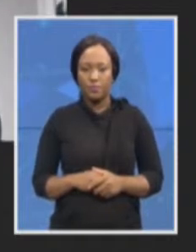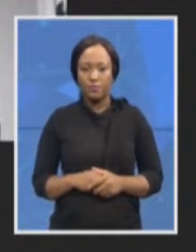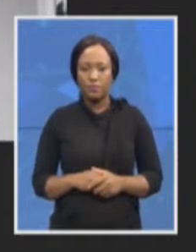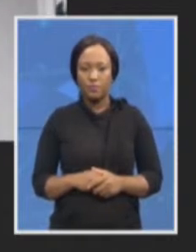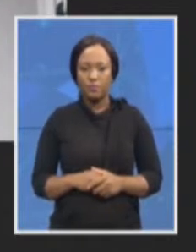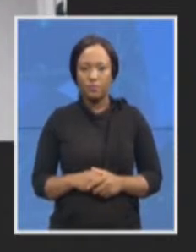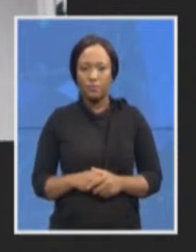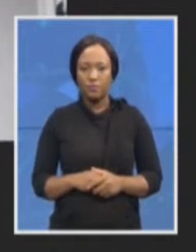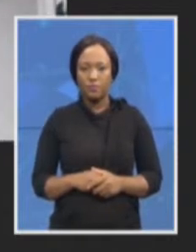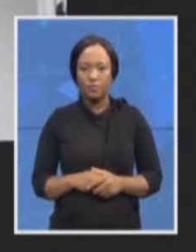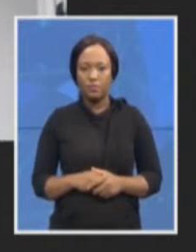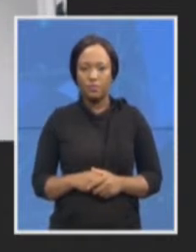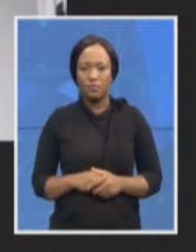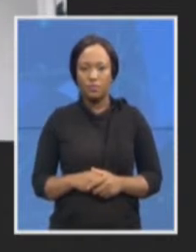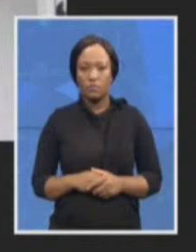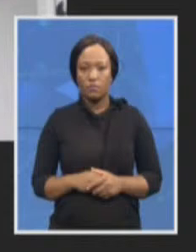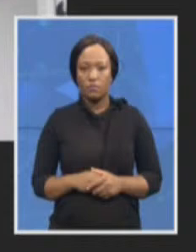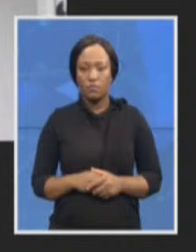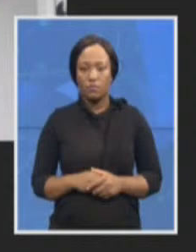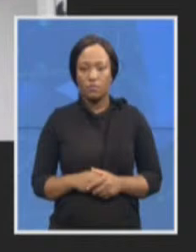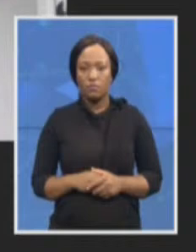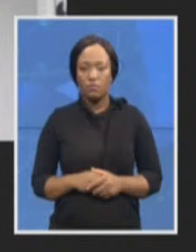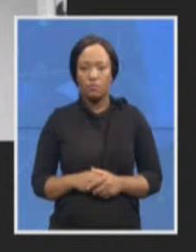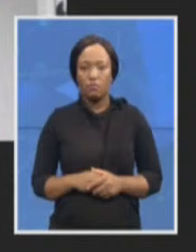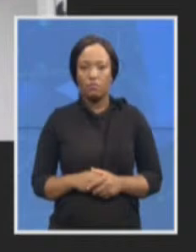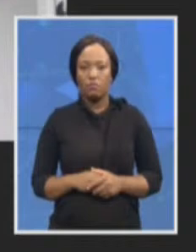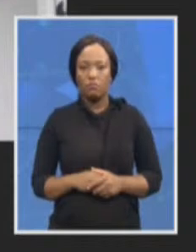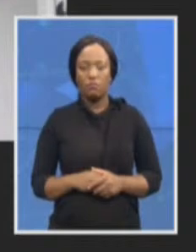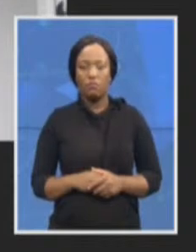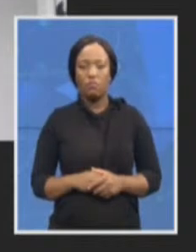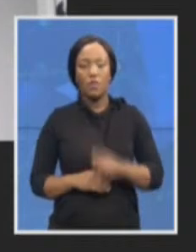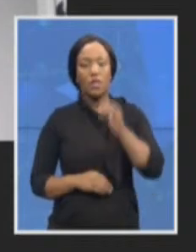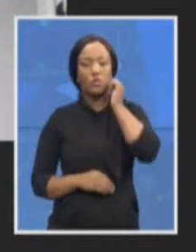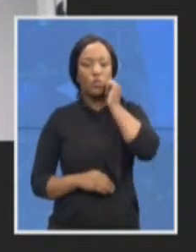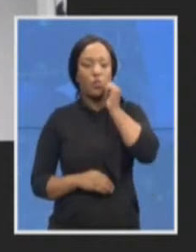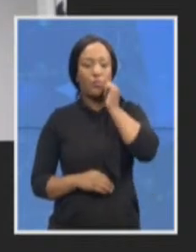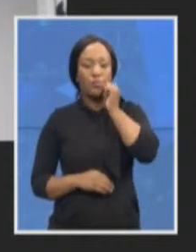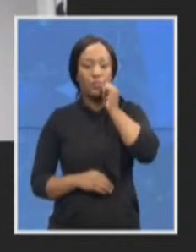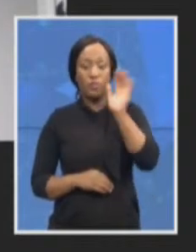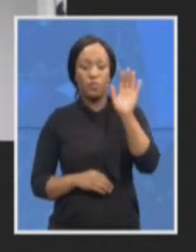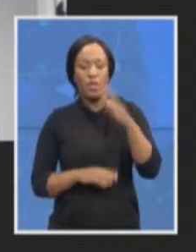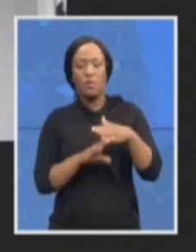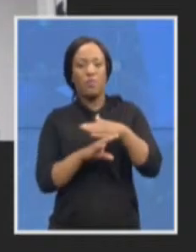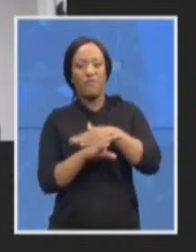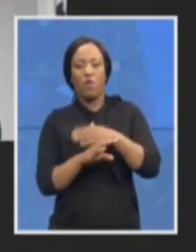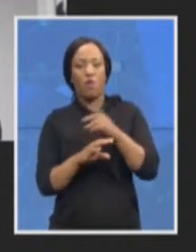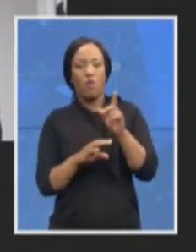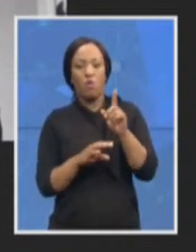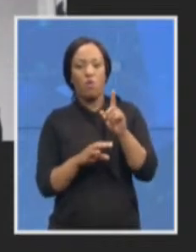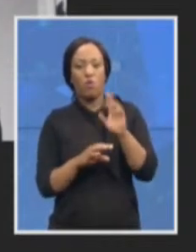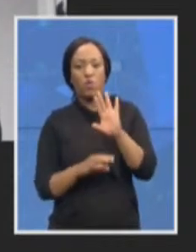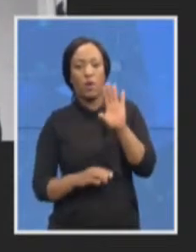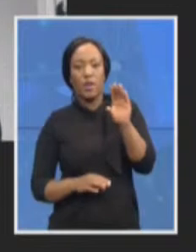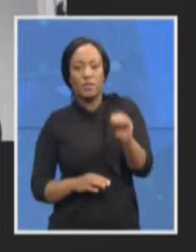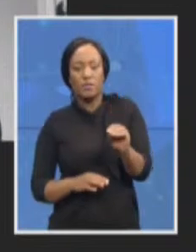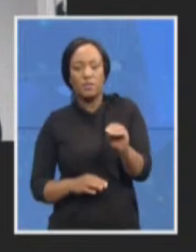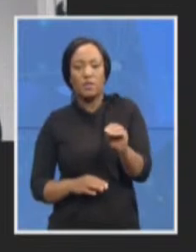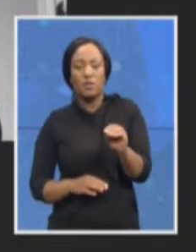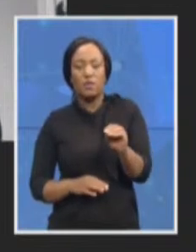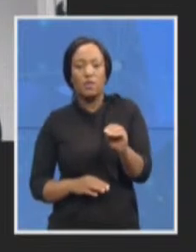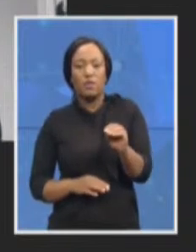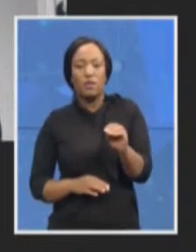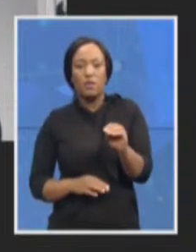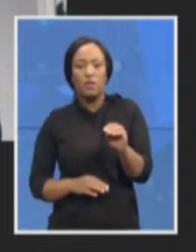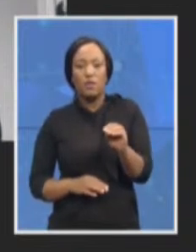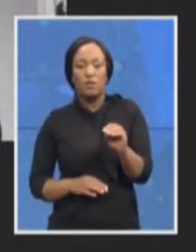sorry before before you start responding Erin Bates actually was also had a question in the